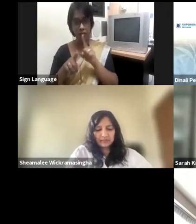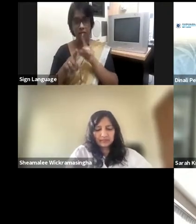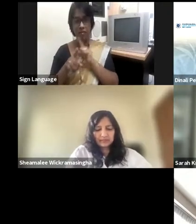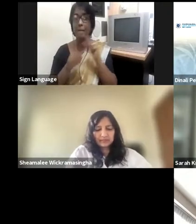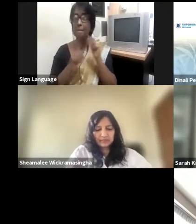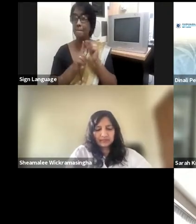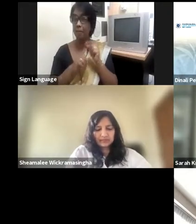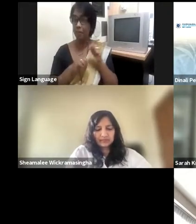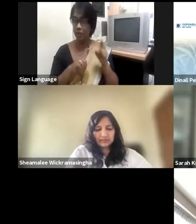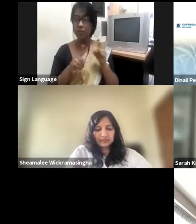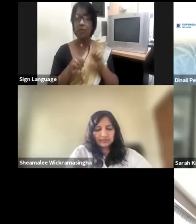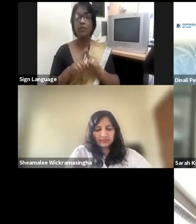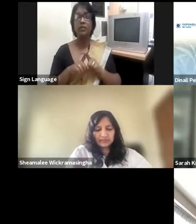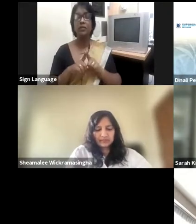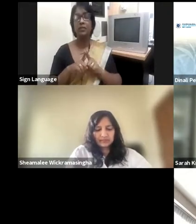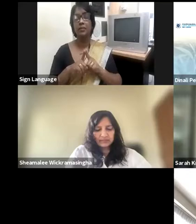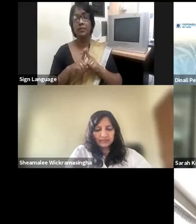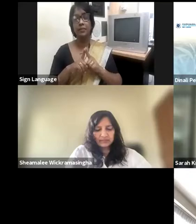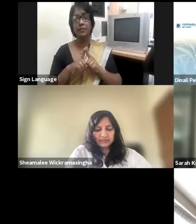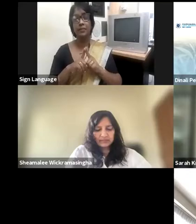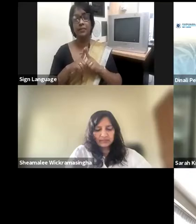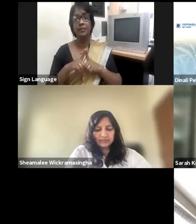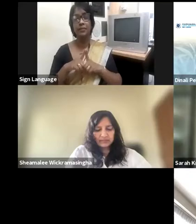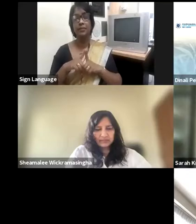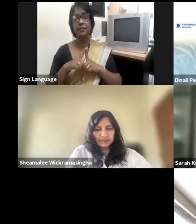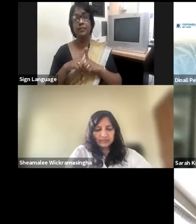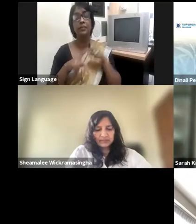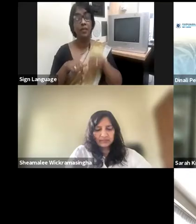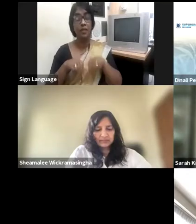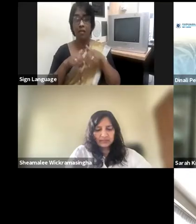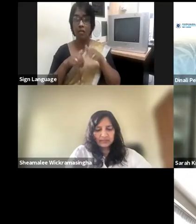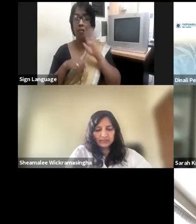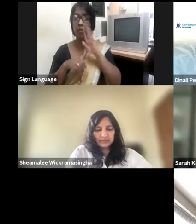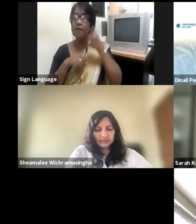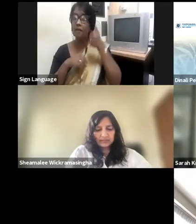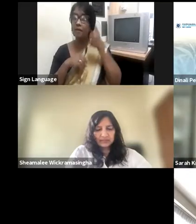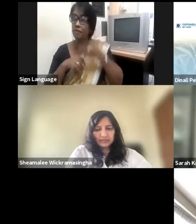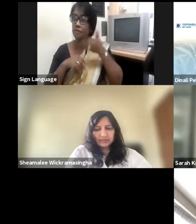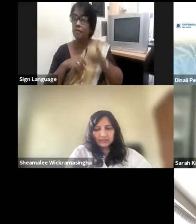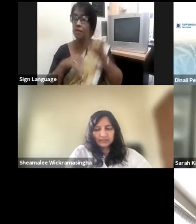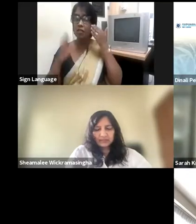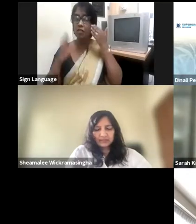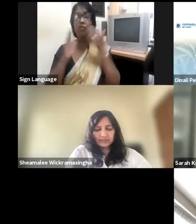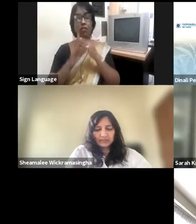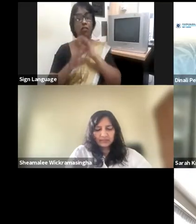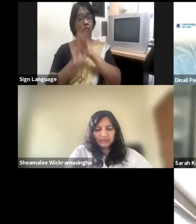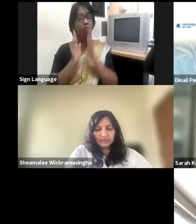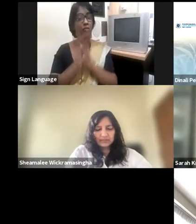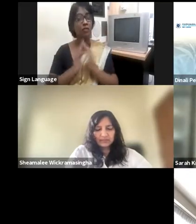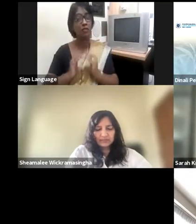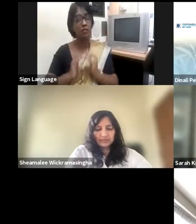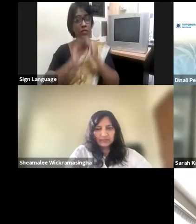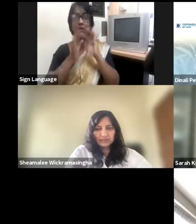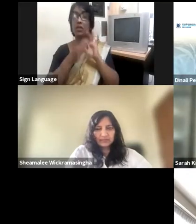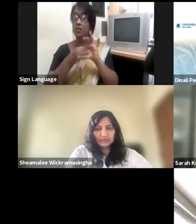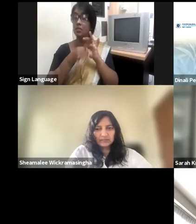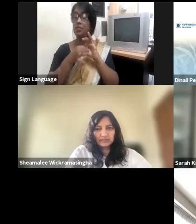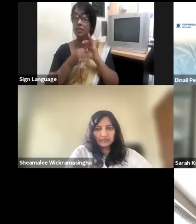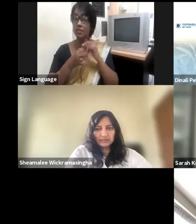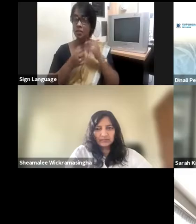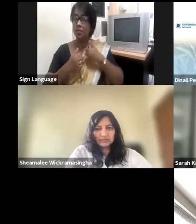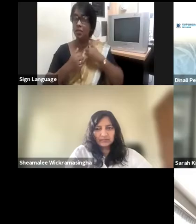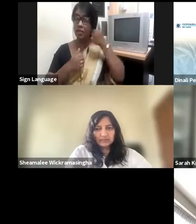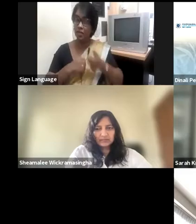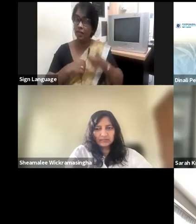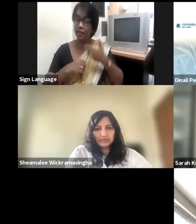importance of leveraging on the relationships that you have built, the importance of putting your egos aside and not looking at it just from a